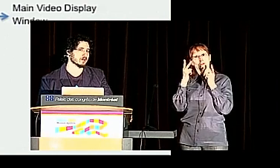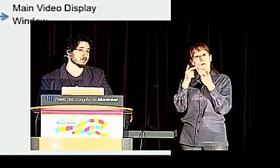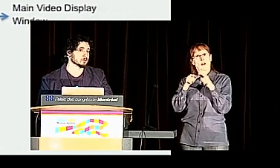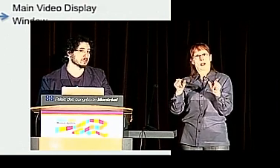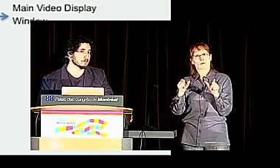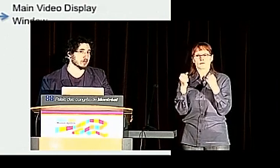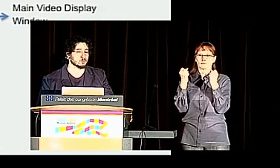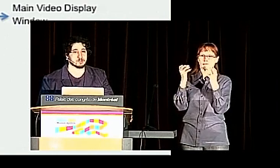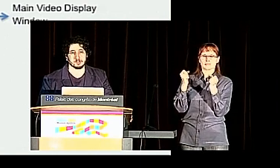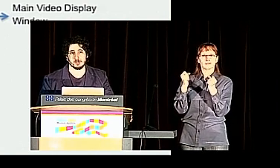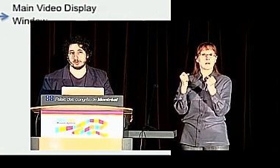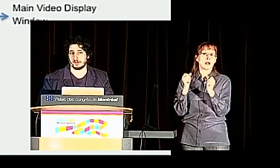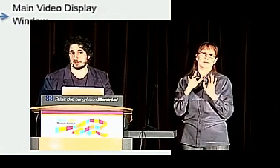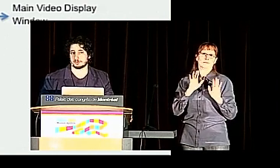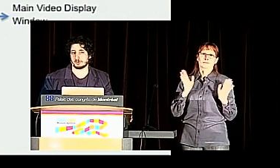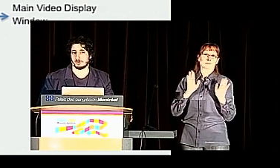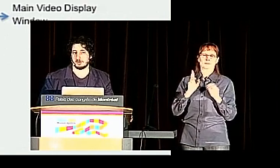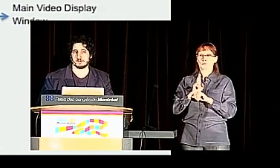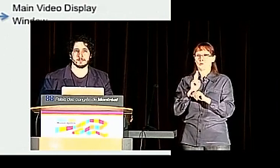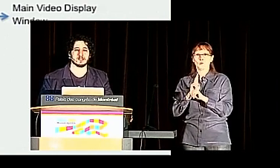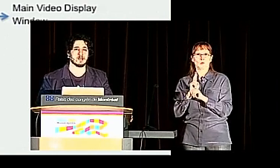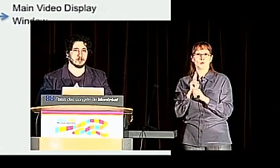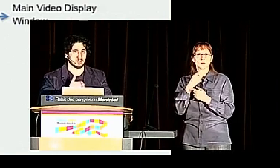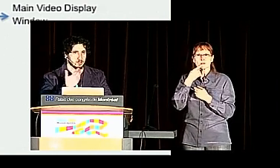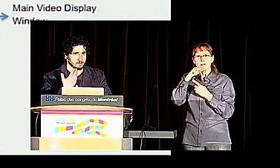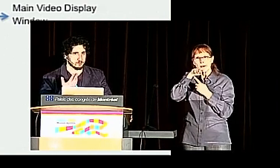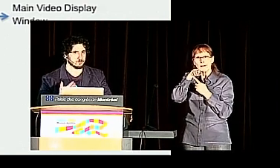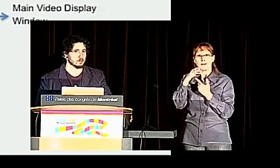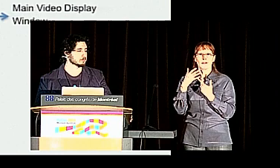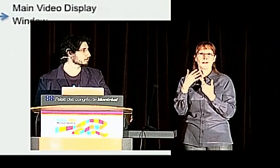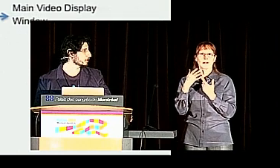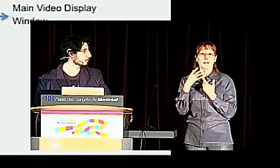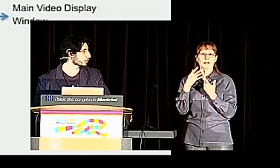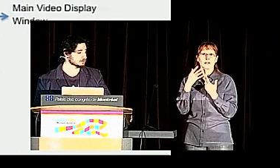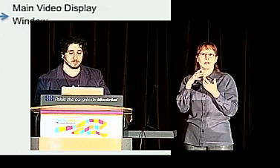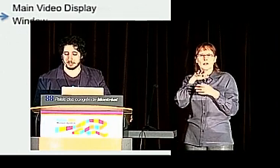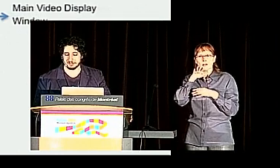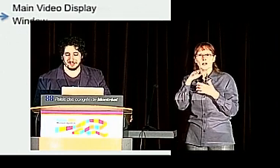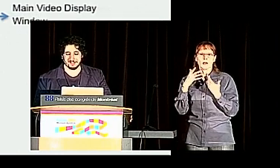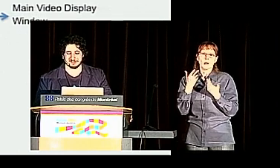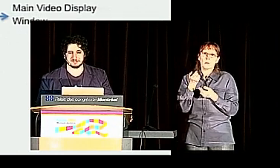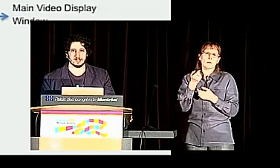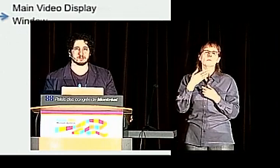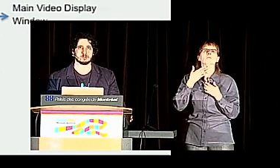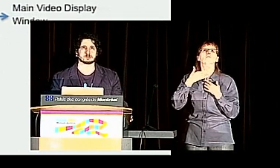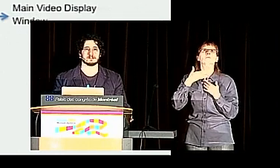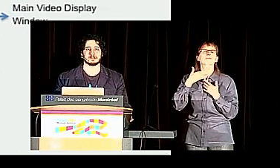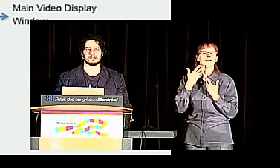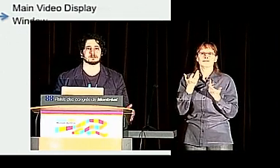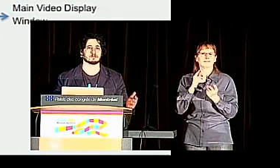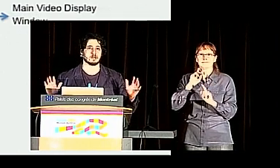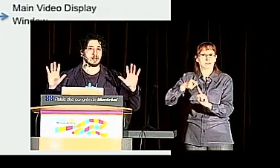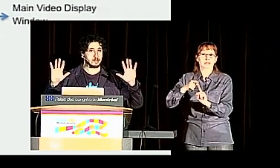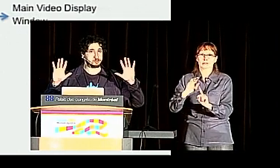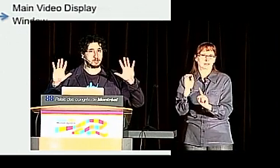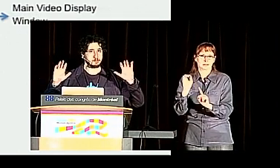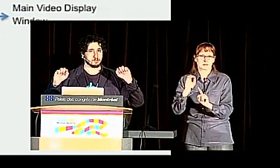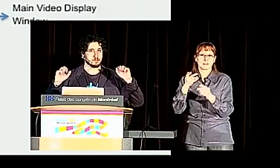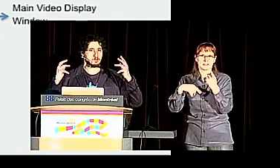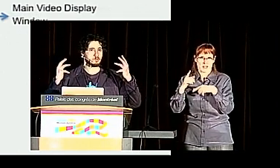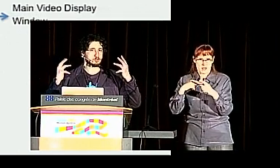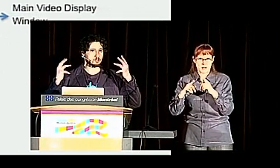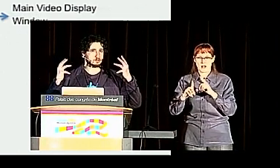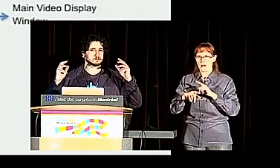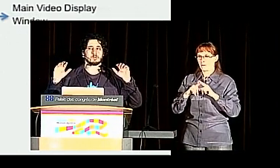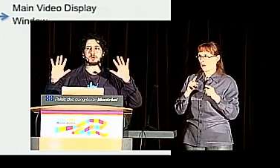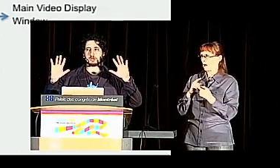course, they're not using the mouth, the tongue, or the lips for air coming from in the voice box. Instead, they're using things like hand shape,